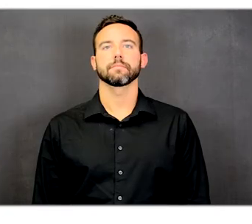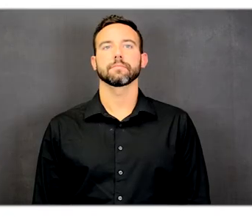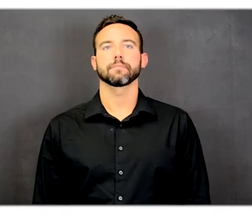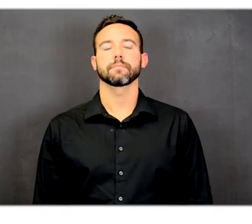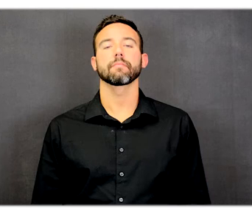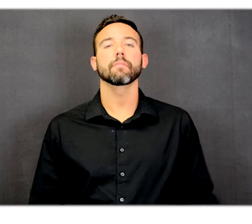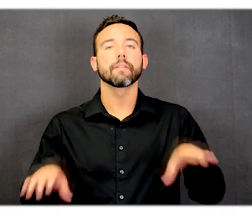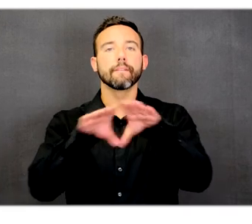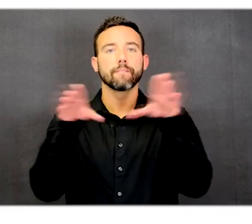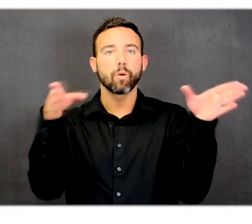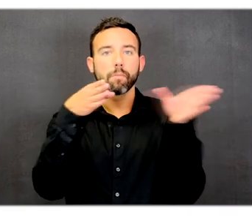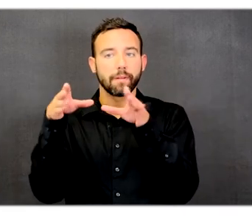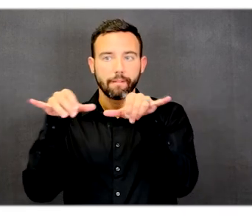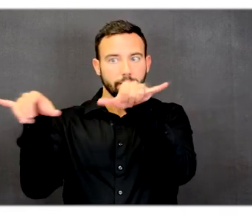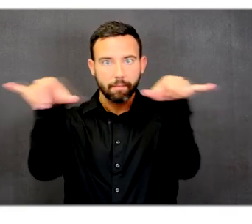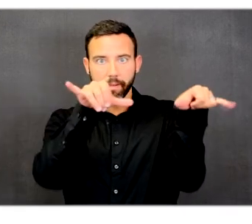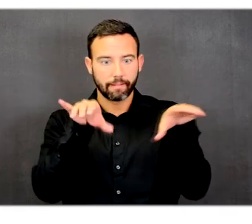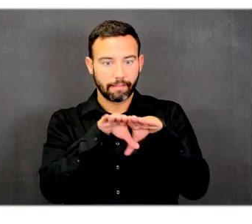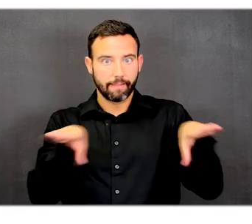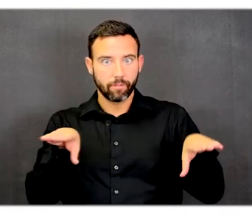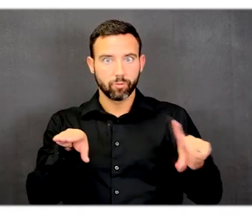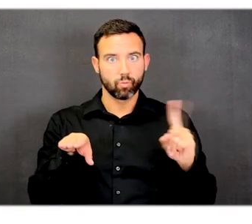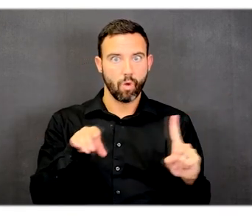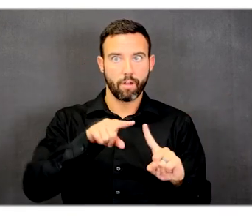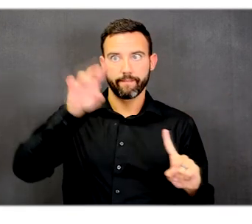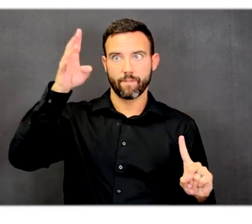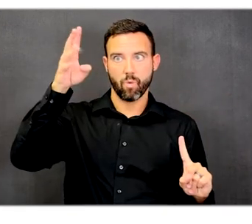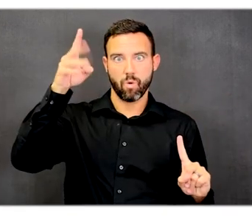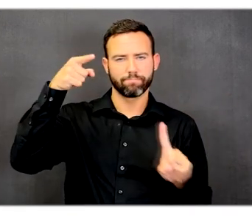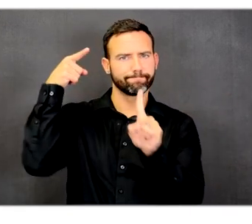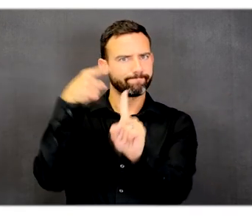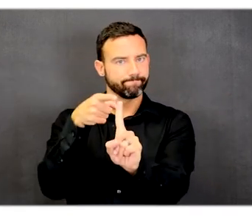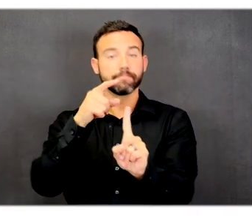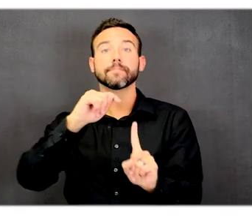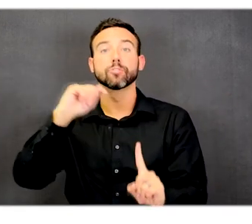Floor plan, commonality, levels 1 through 4, restrooms.